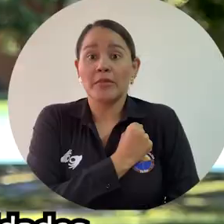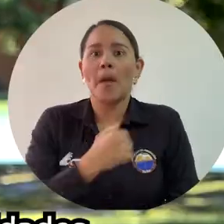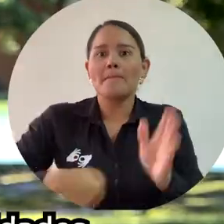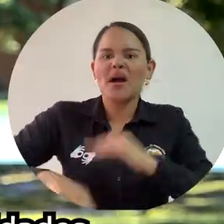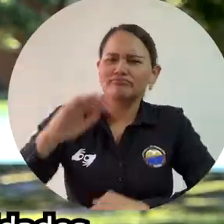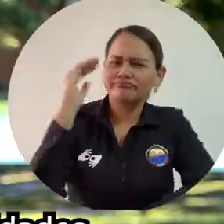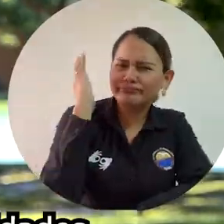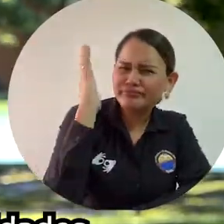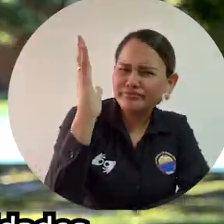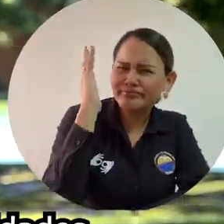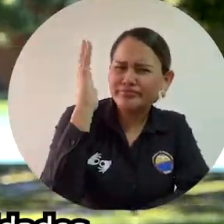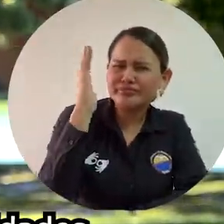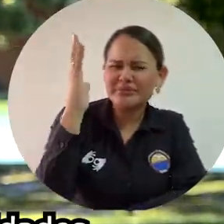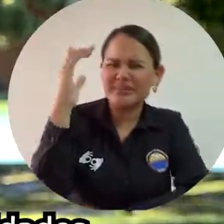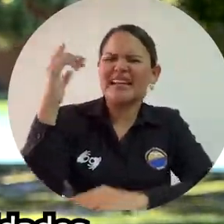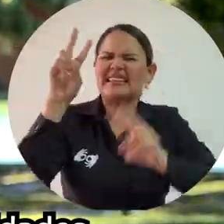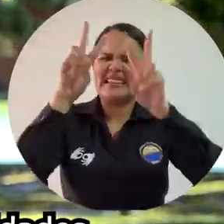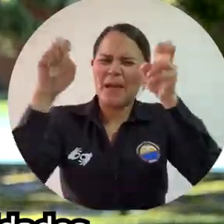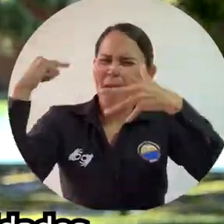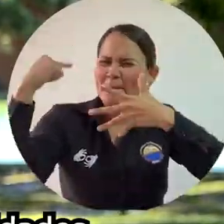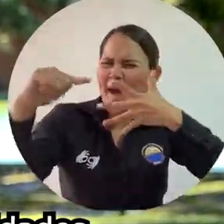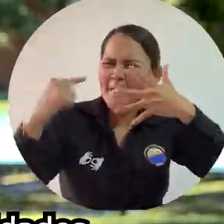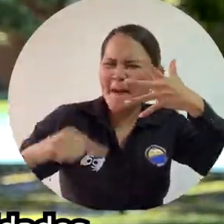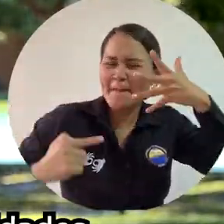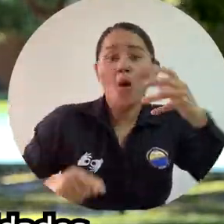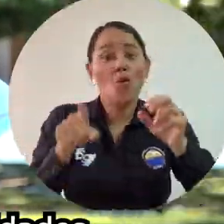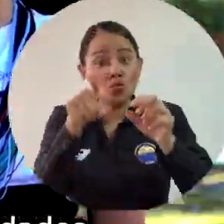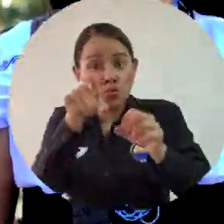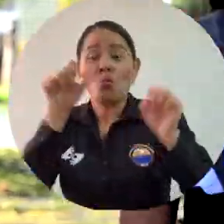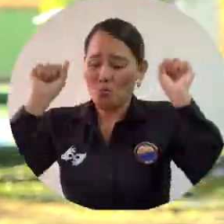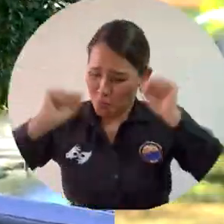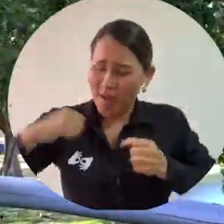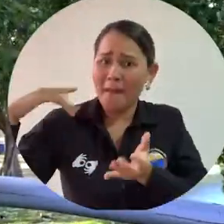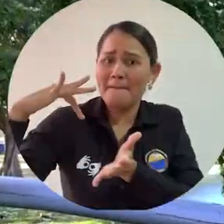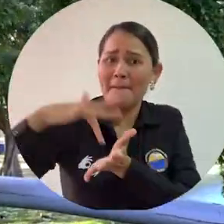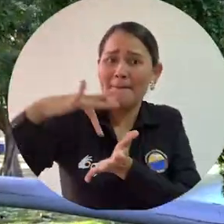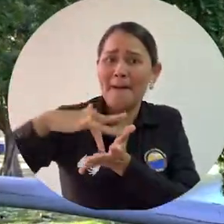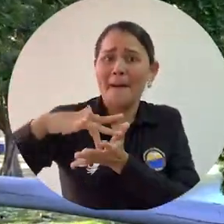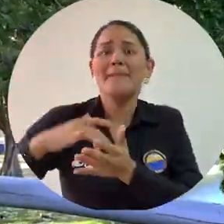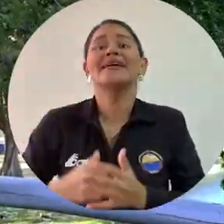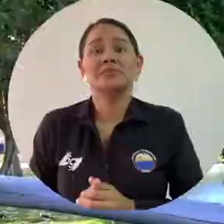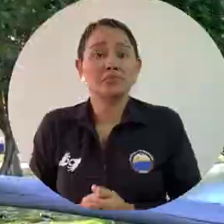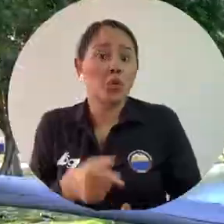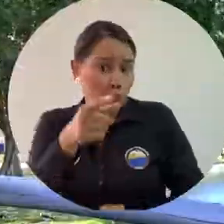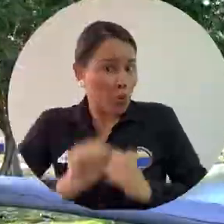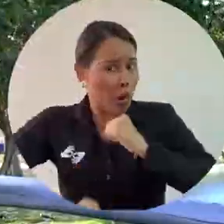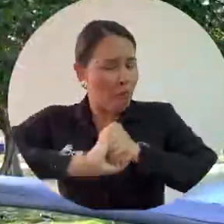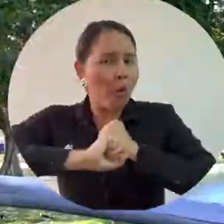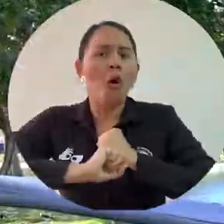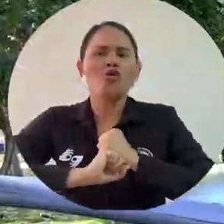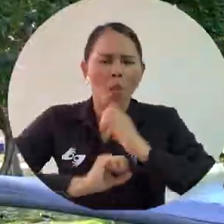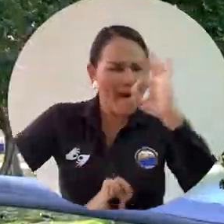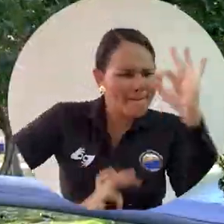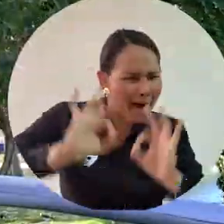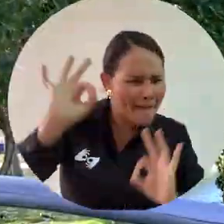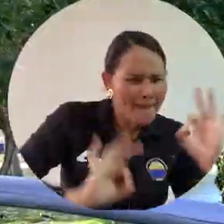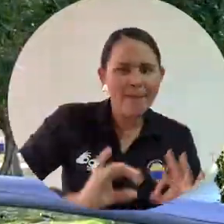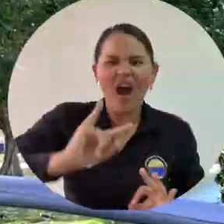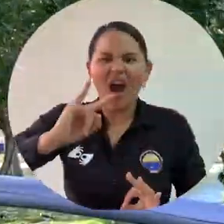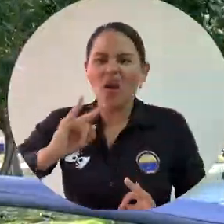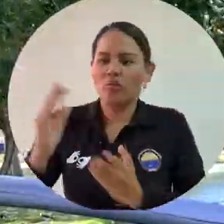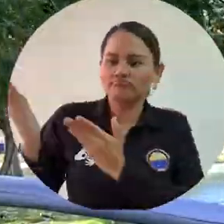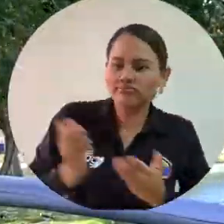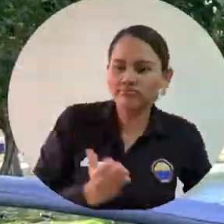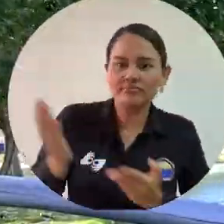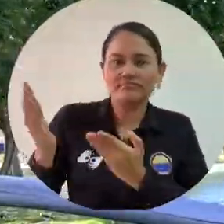The conference has many innovative modalities for participation. For example, you can head out to organize the conference,